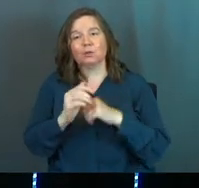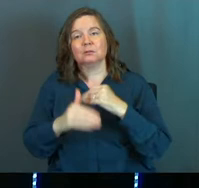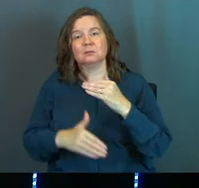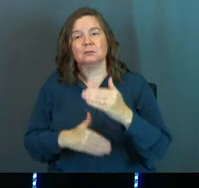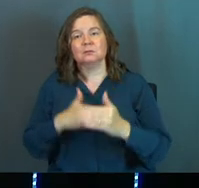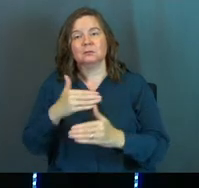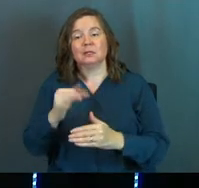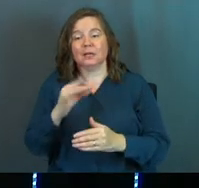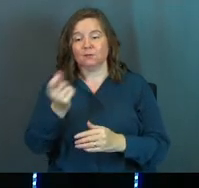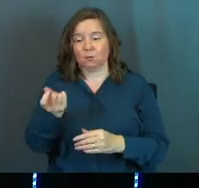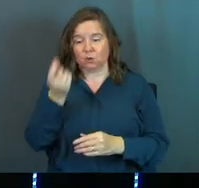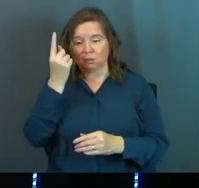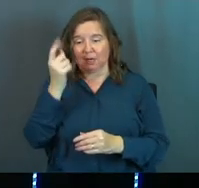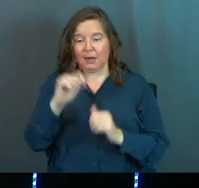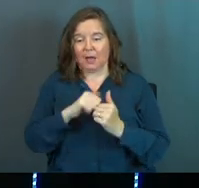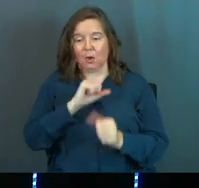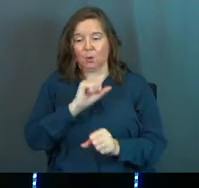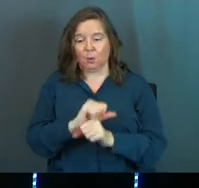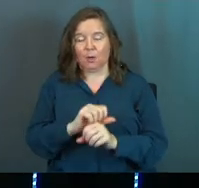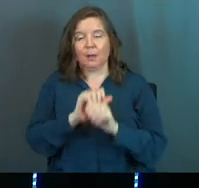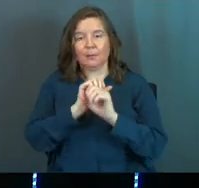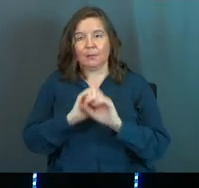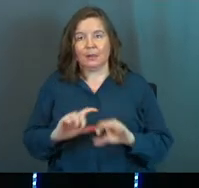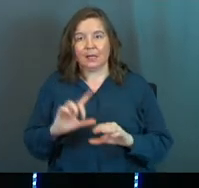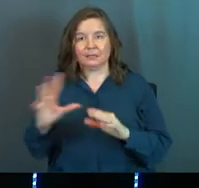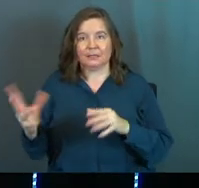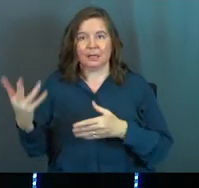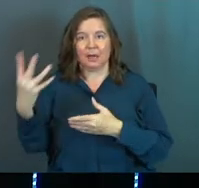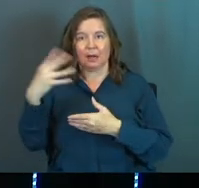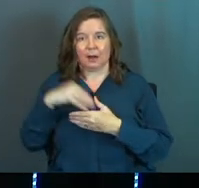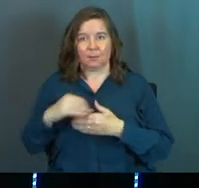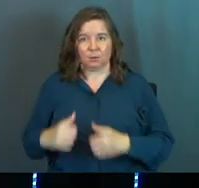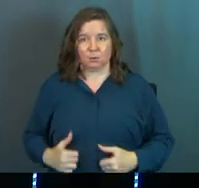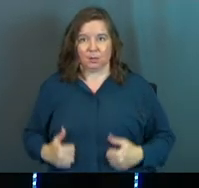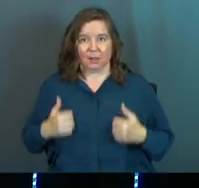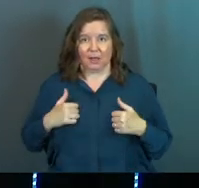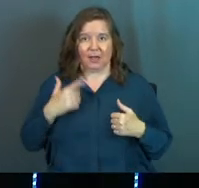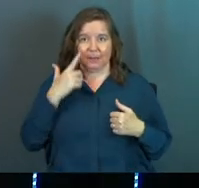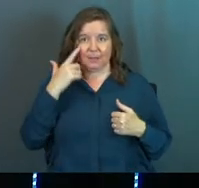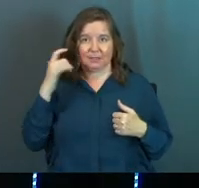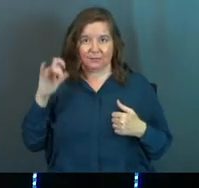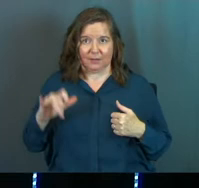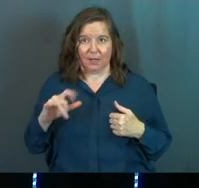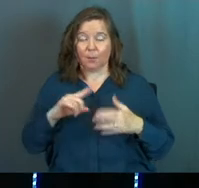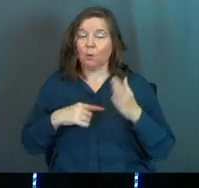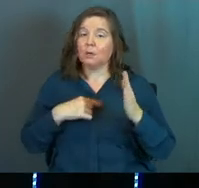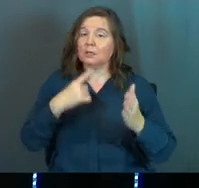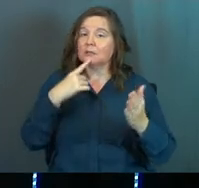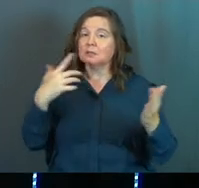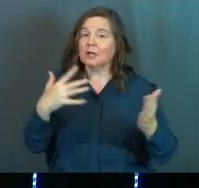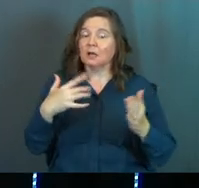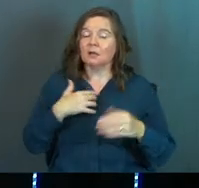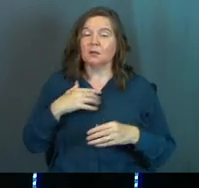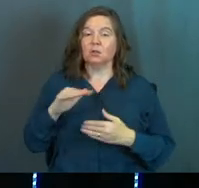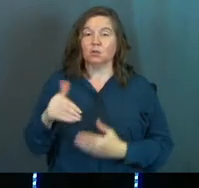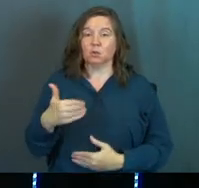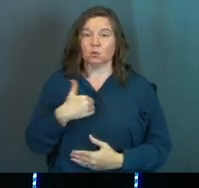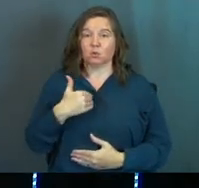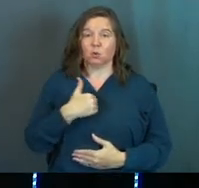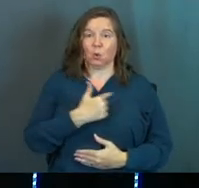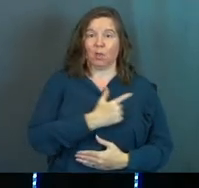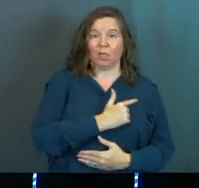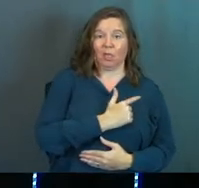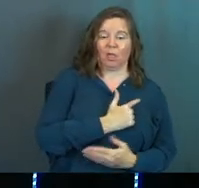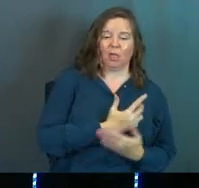and if you understand how it works, blessing can come into your life as a result. But what's he say here? It says, the soul of the